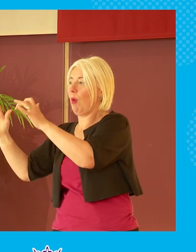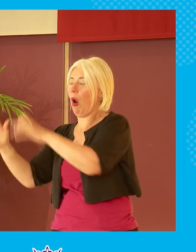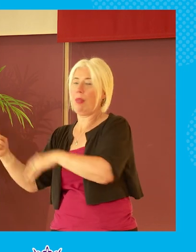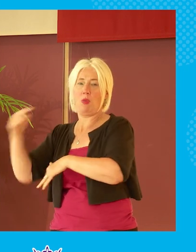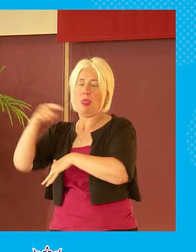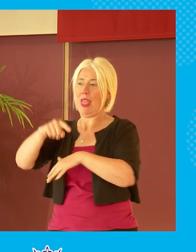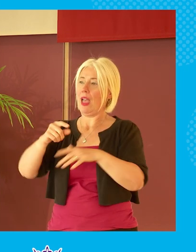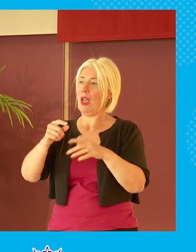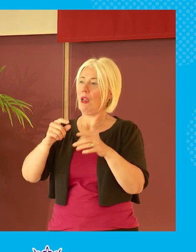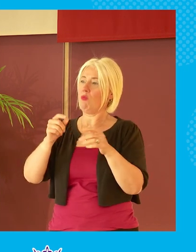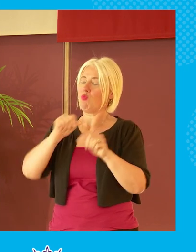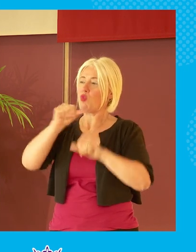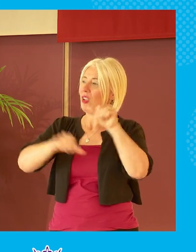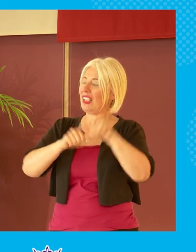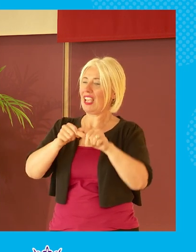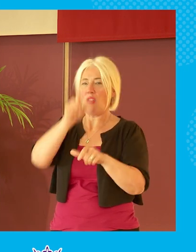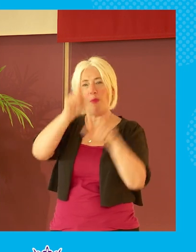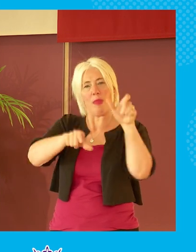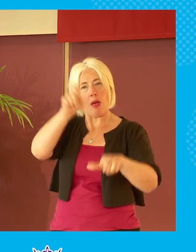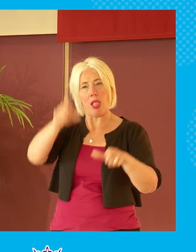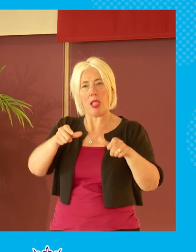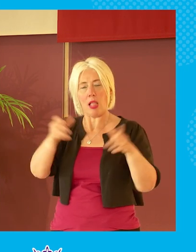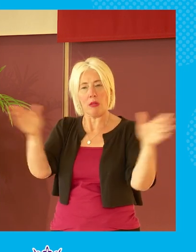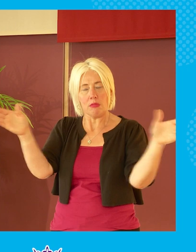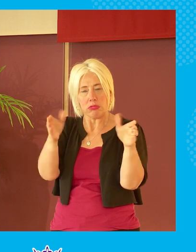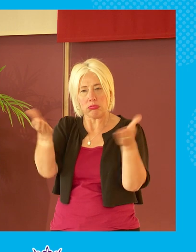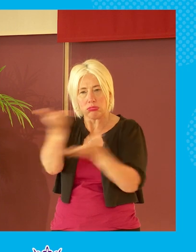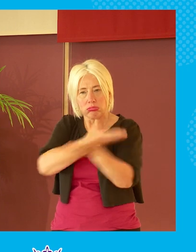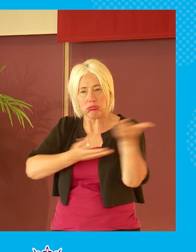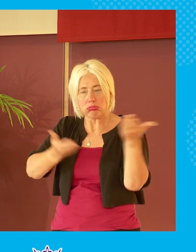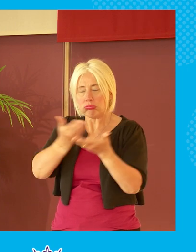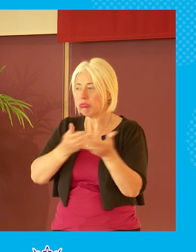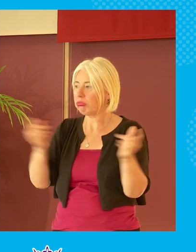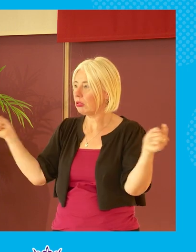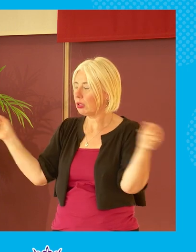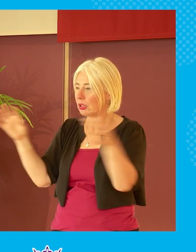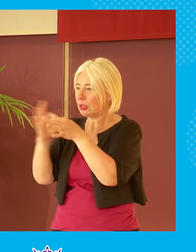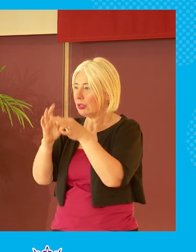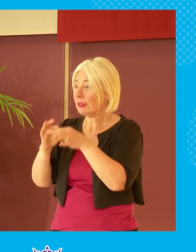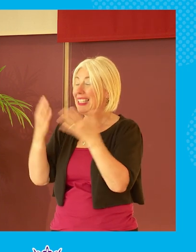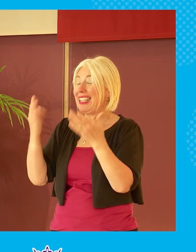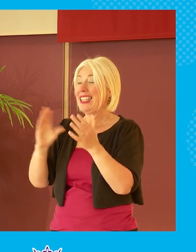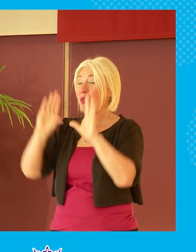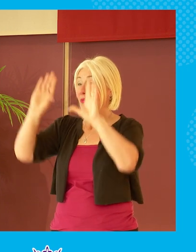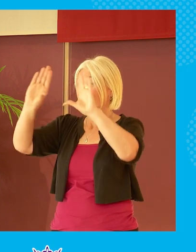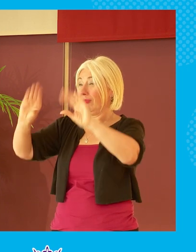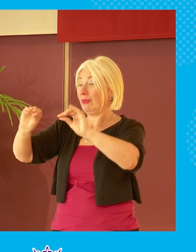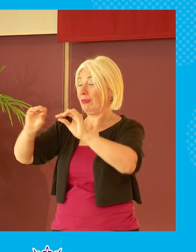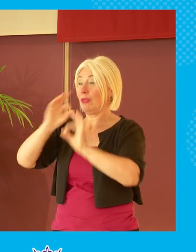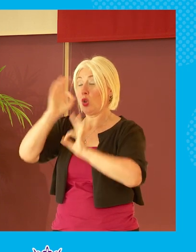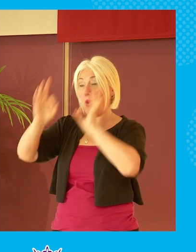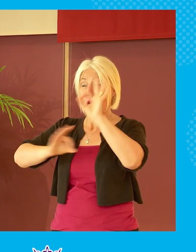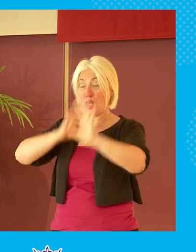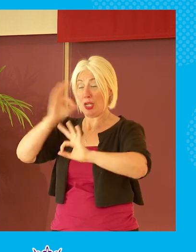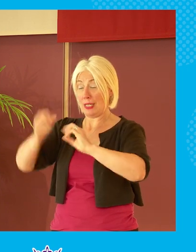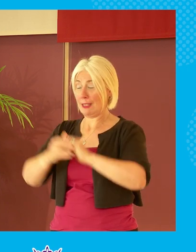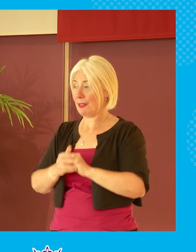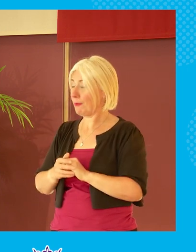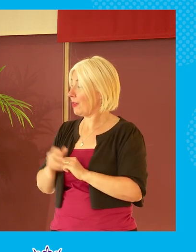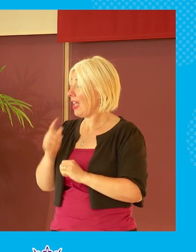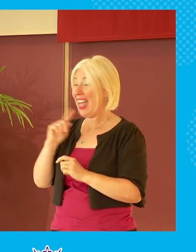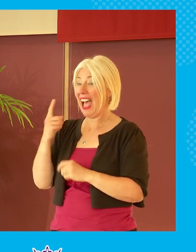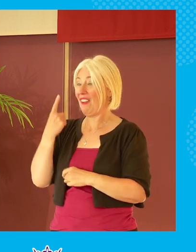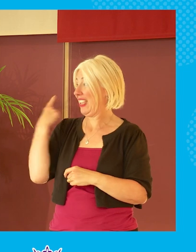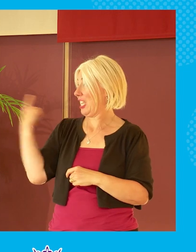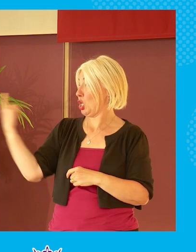process of engaging meaningfully with with people right um we've reached the end of the questions i'm going to ask each of the panelists um you have a